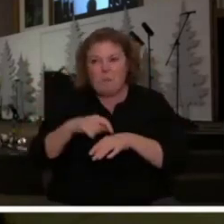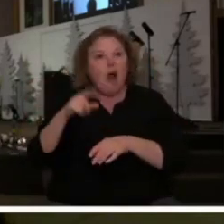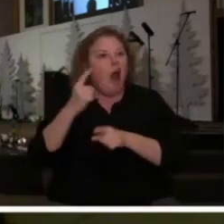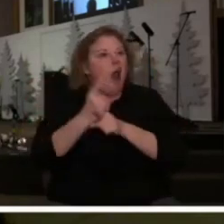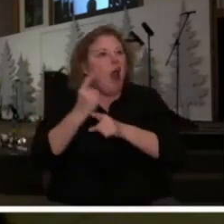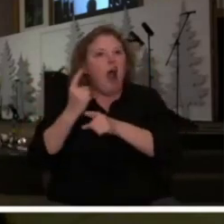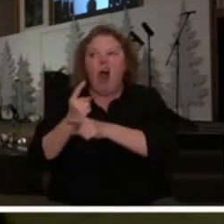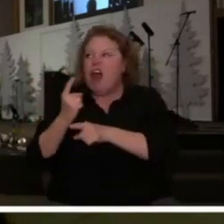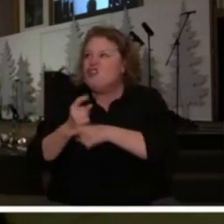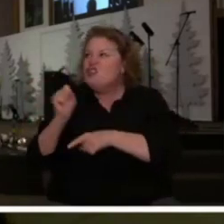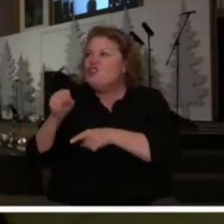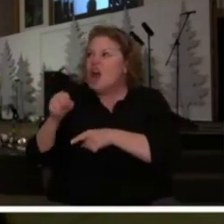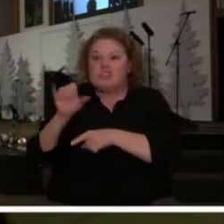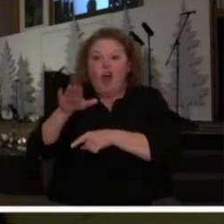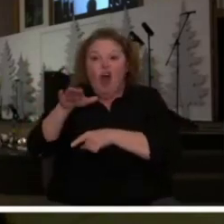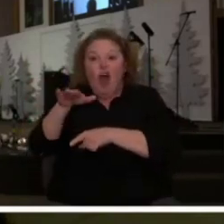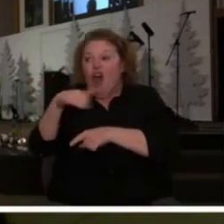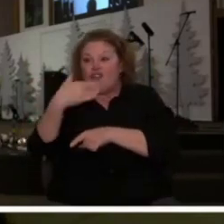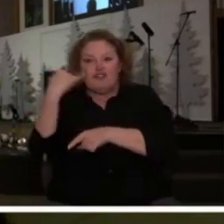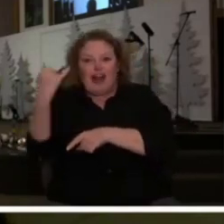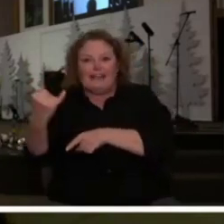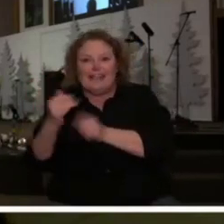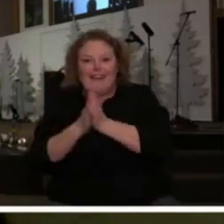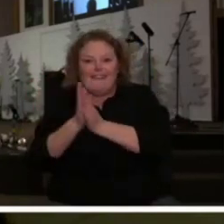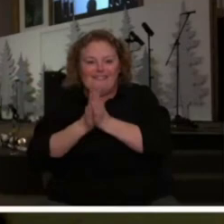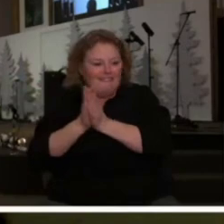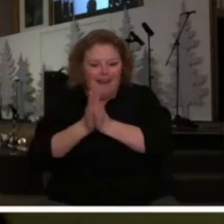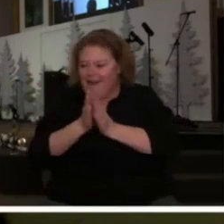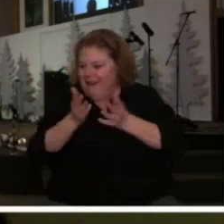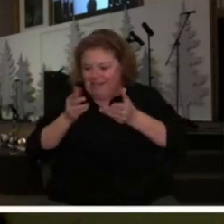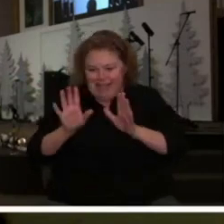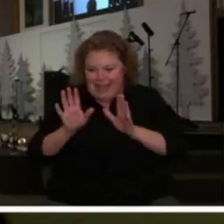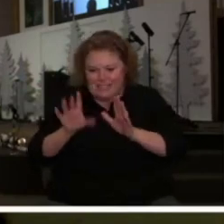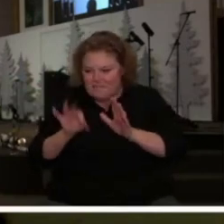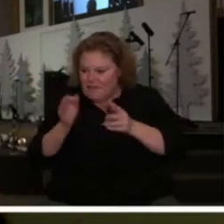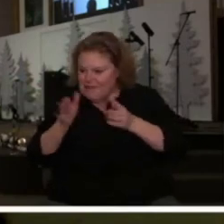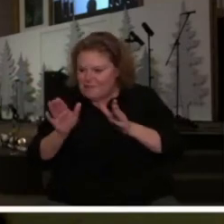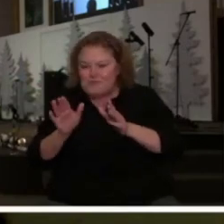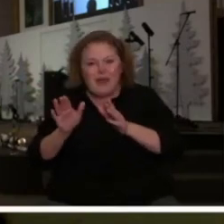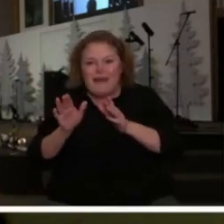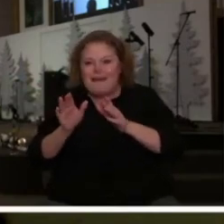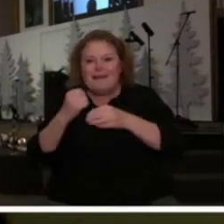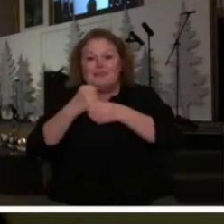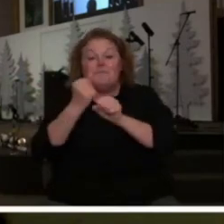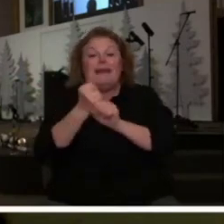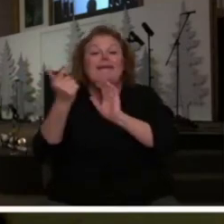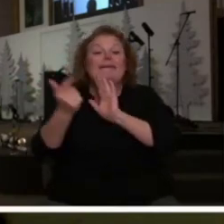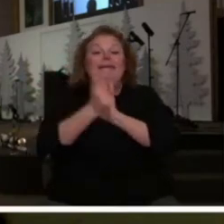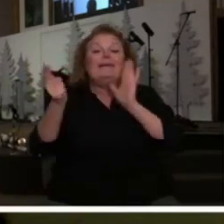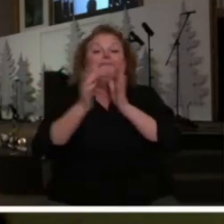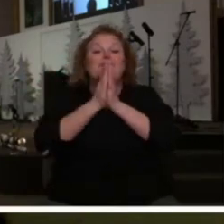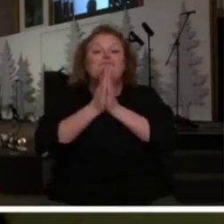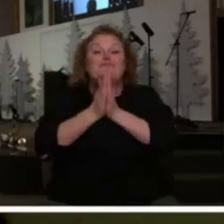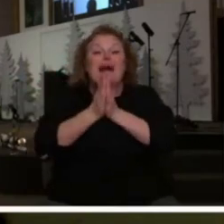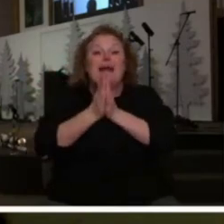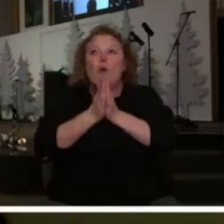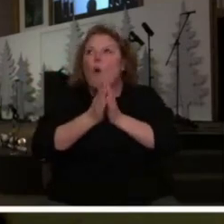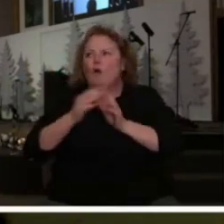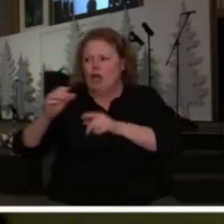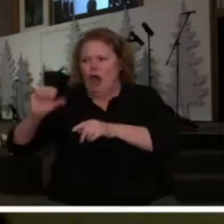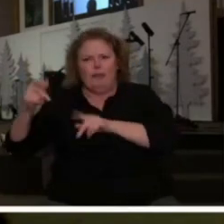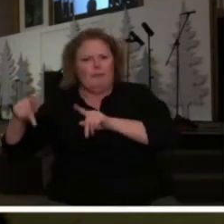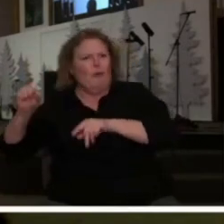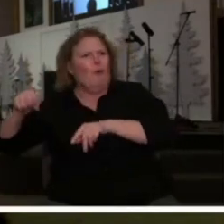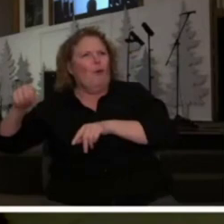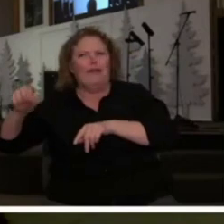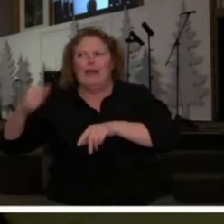person must have said hey hey that's a great idea let's find a way to make it against the law to pray and somebody else steps up and says you